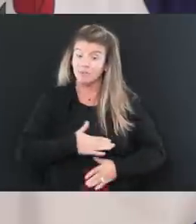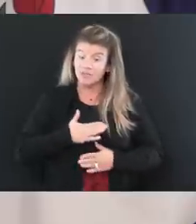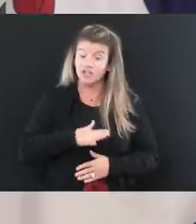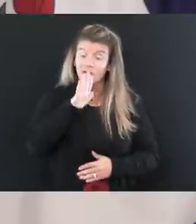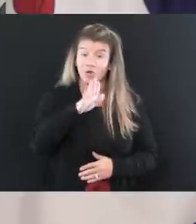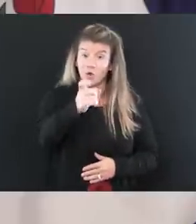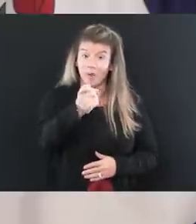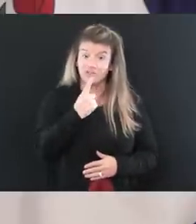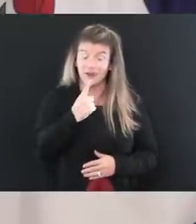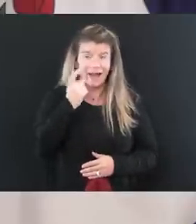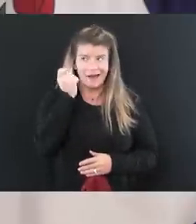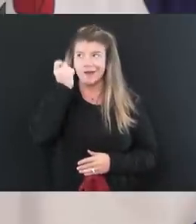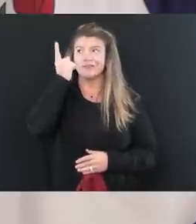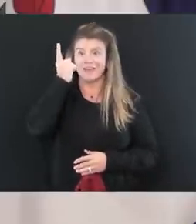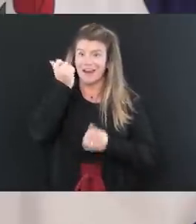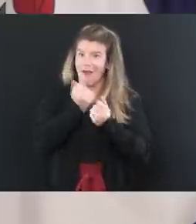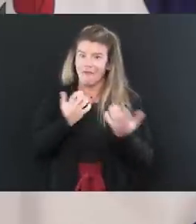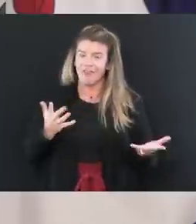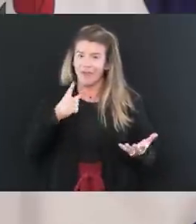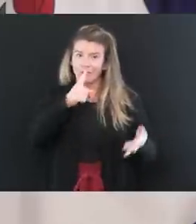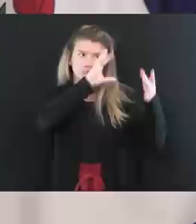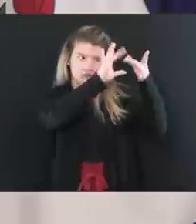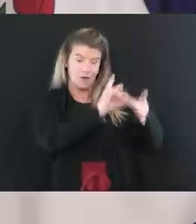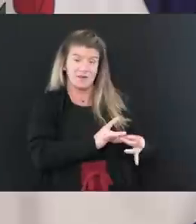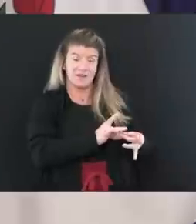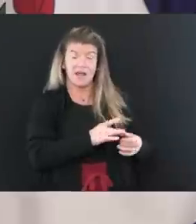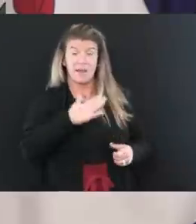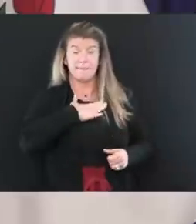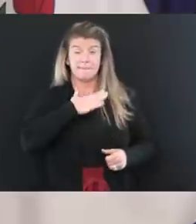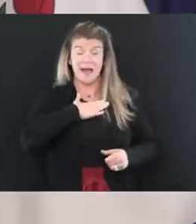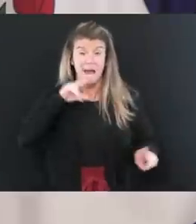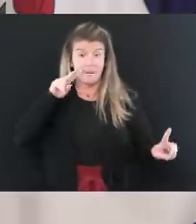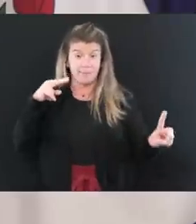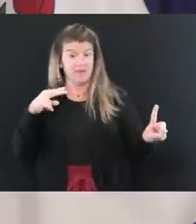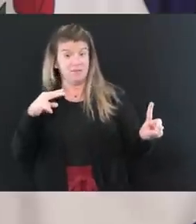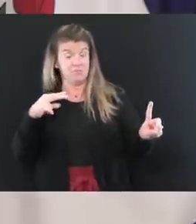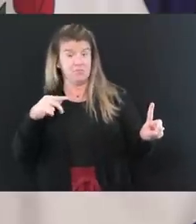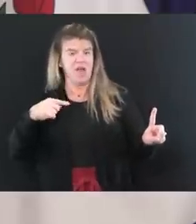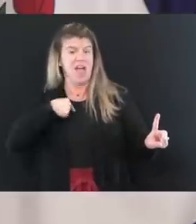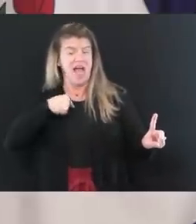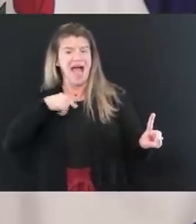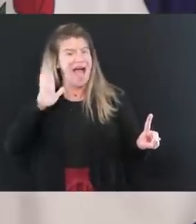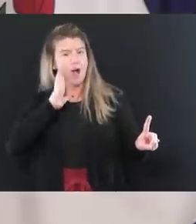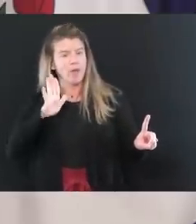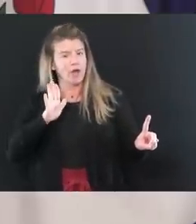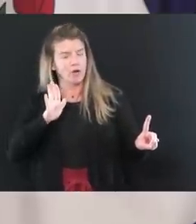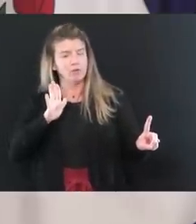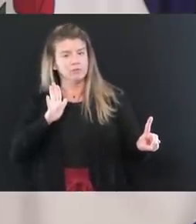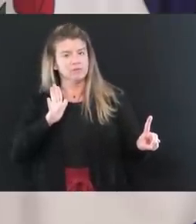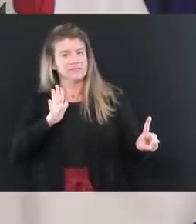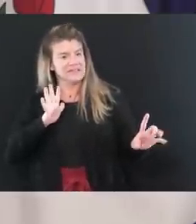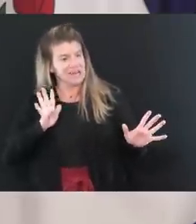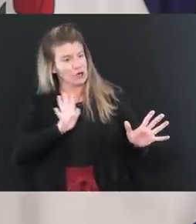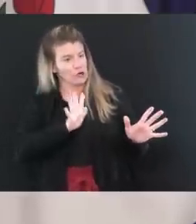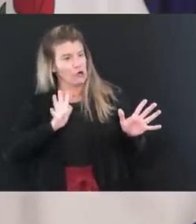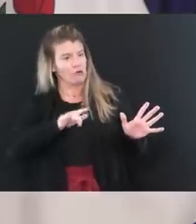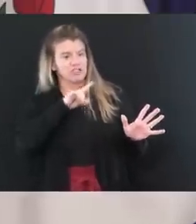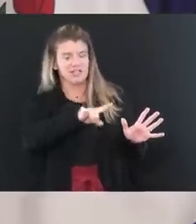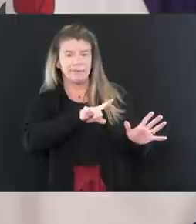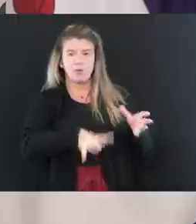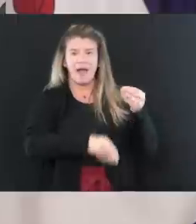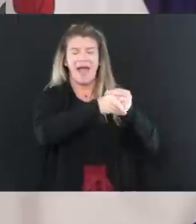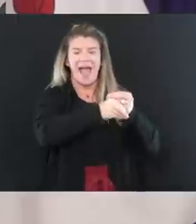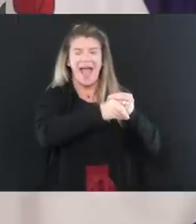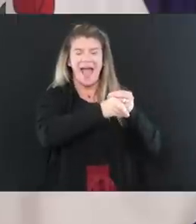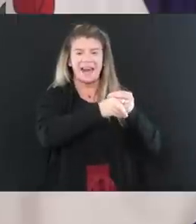understand it. And from my standpoint, I'll push to be able to get that information out and out